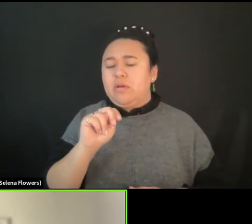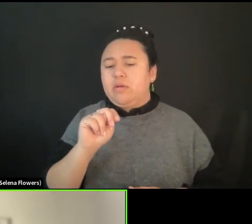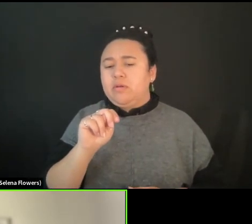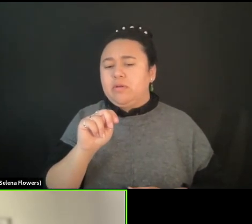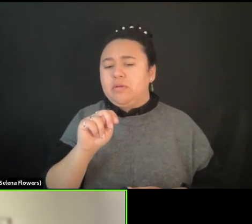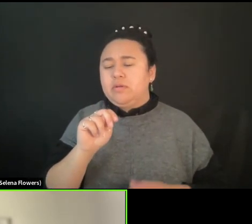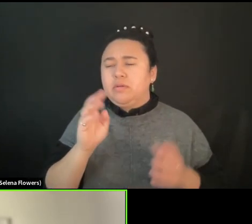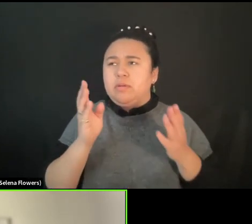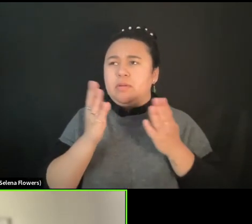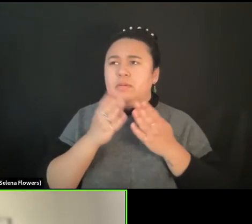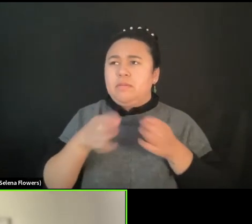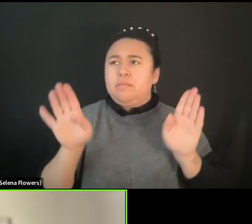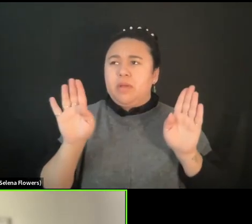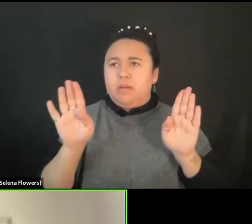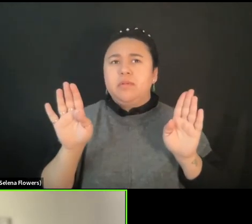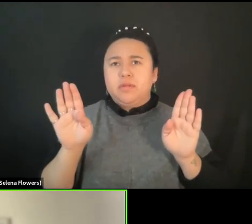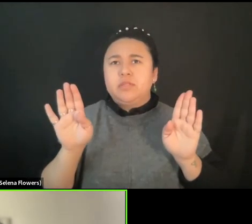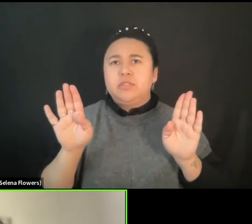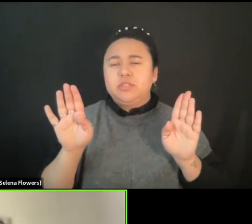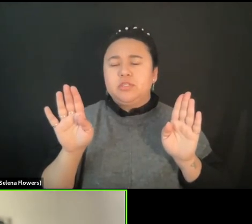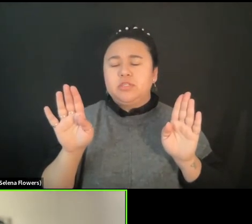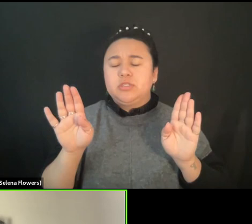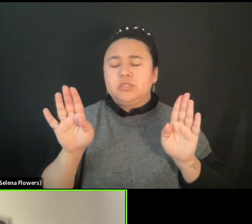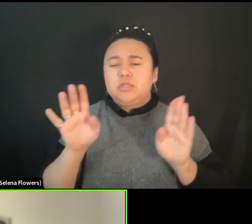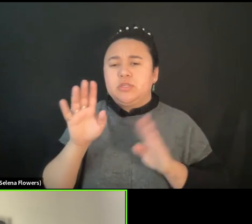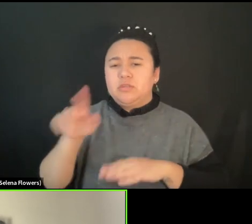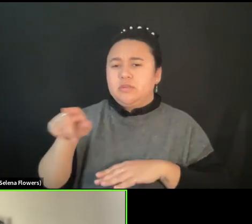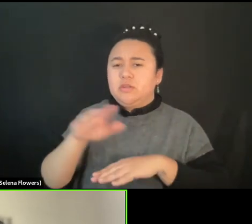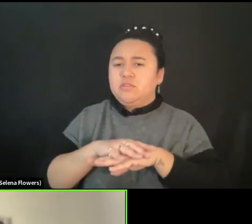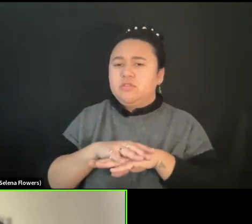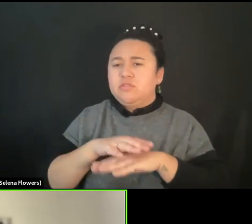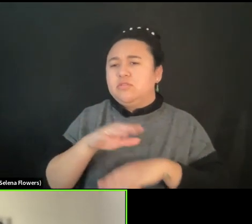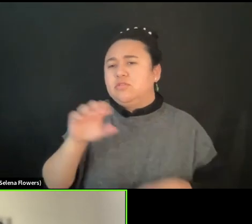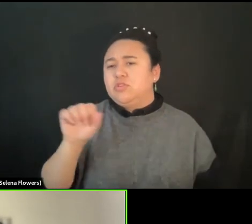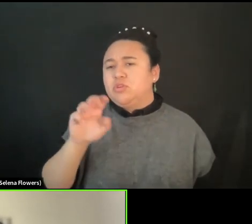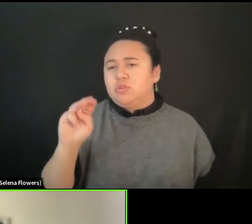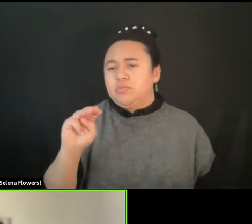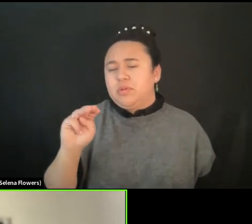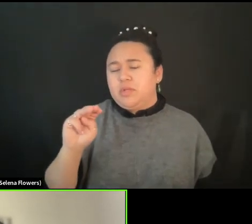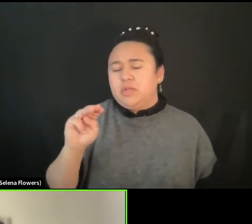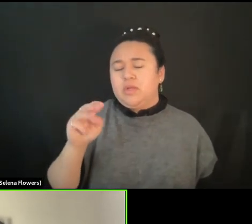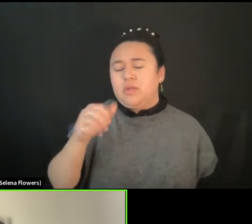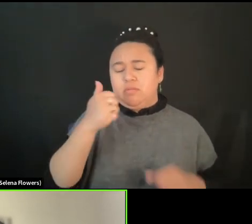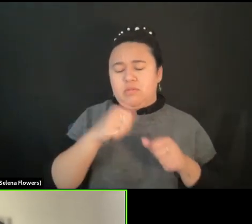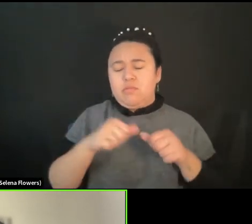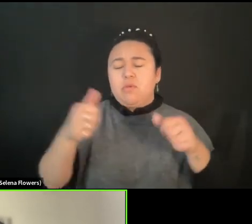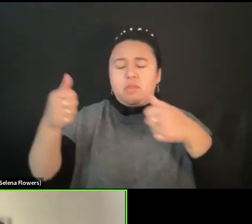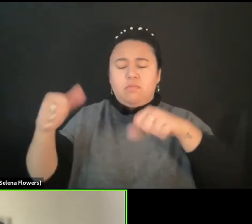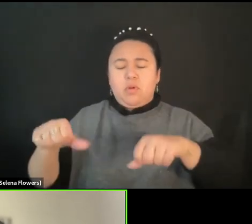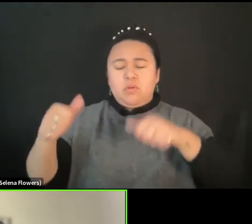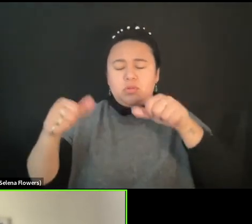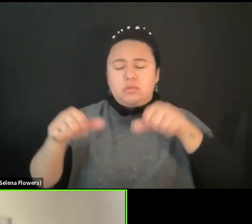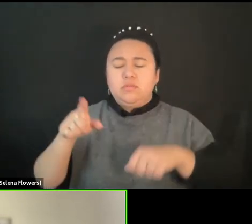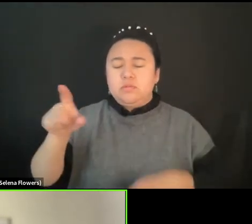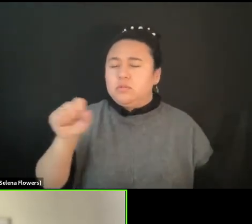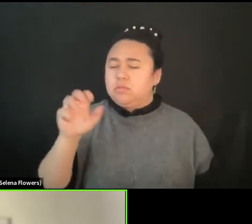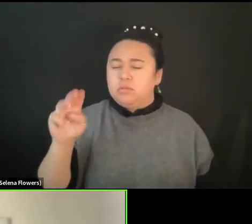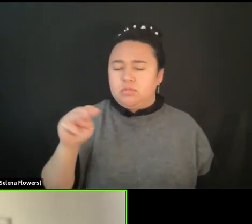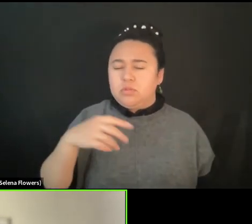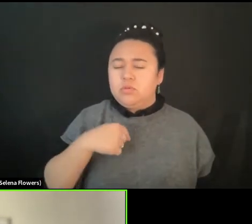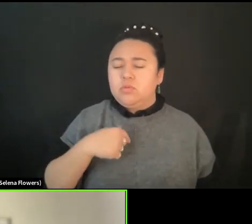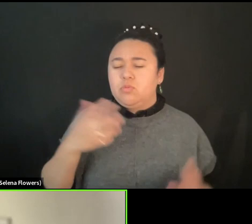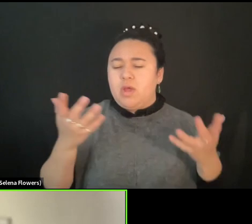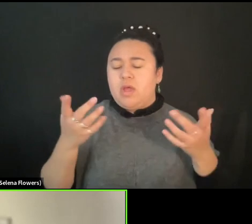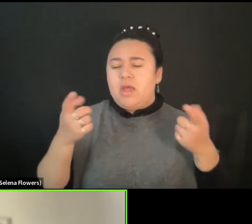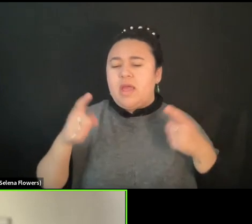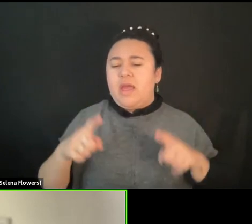published publicly on social media after what happened, which I would like